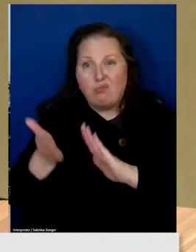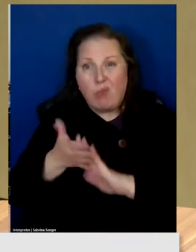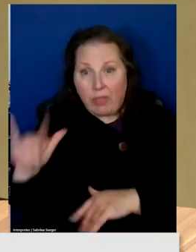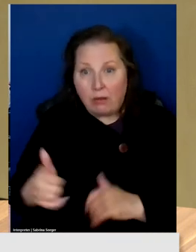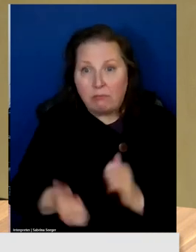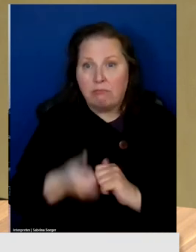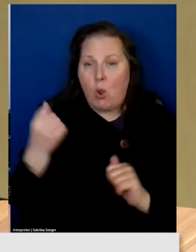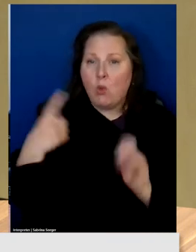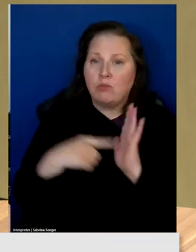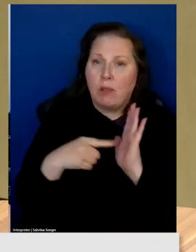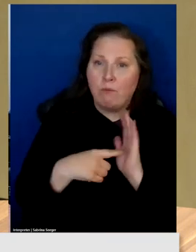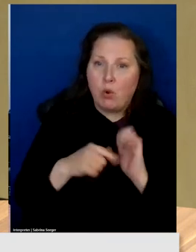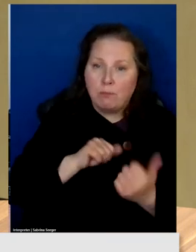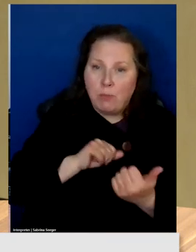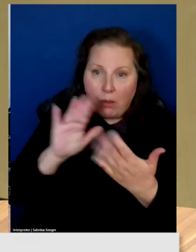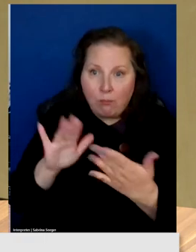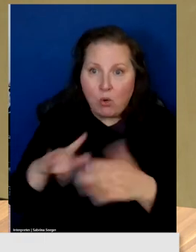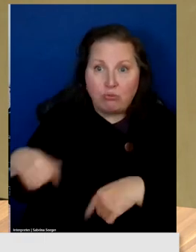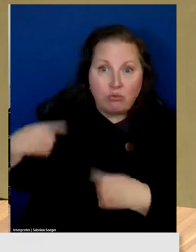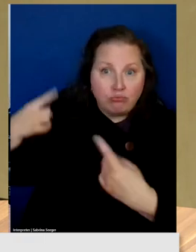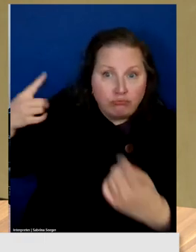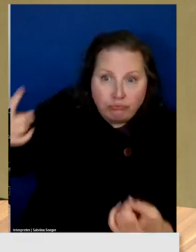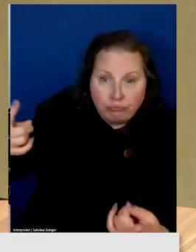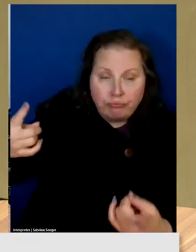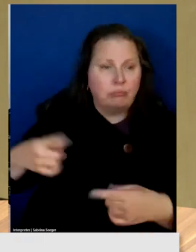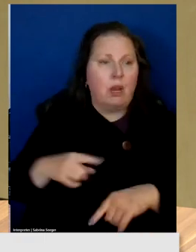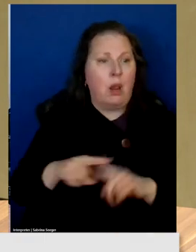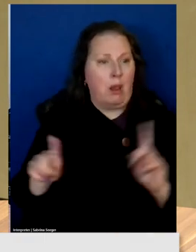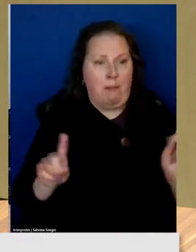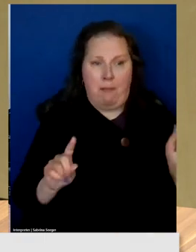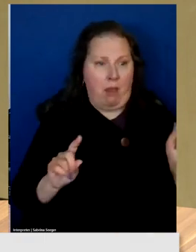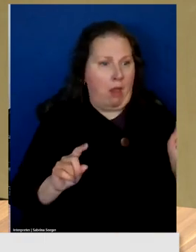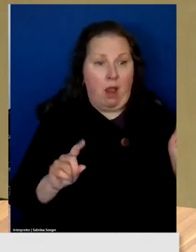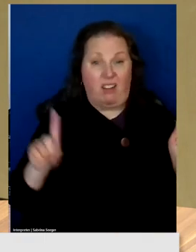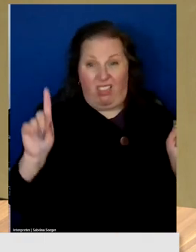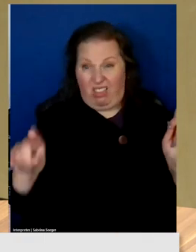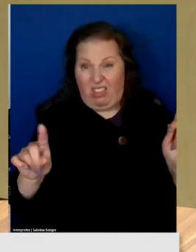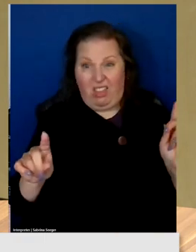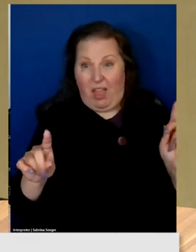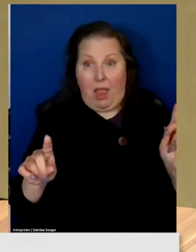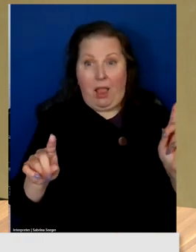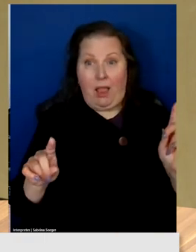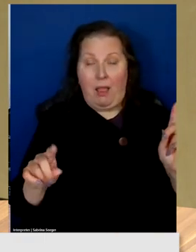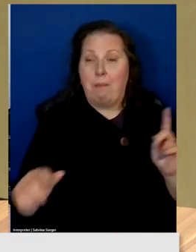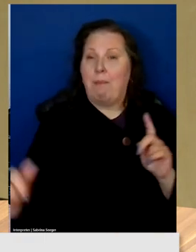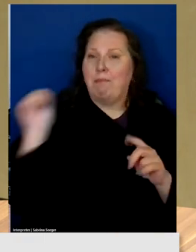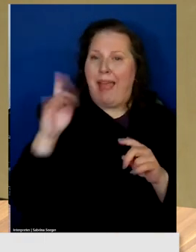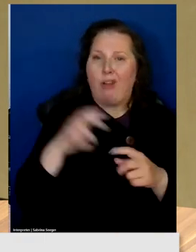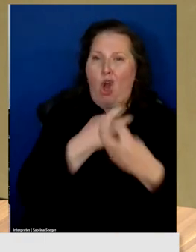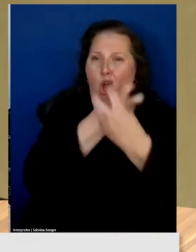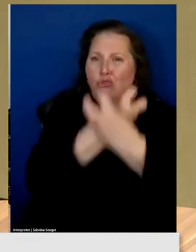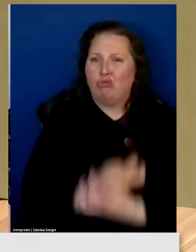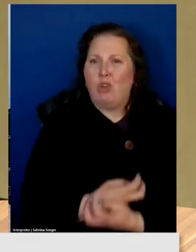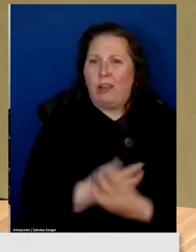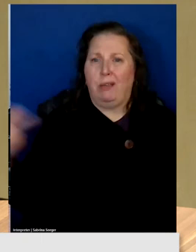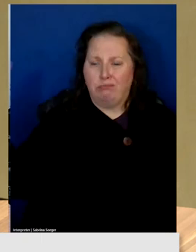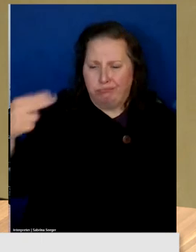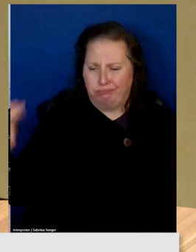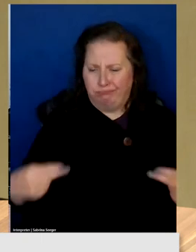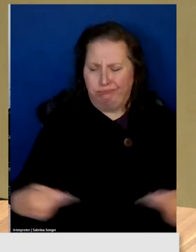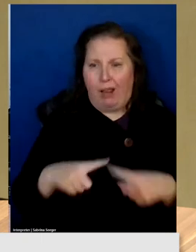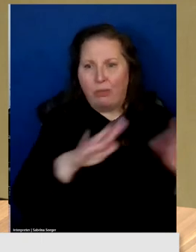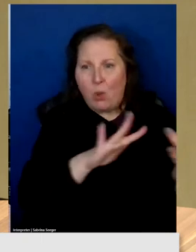the most affordable way to go about this. But the. Backhaul trunking in, in place on an existing networks.